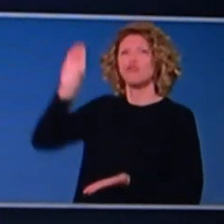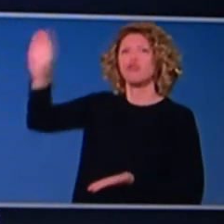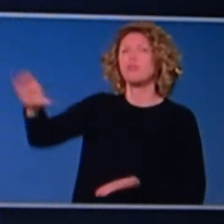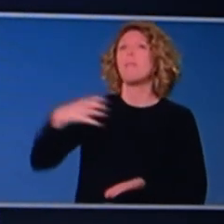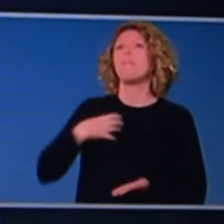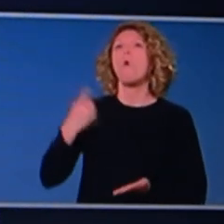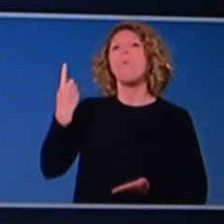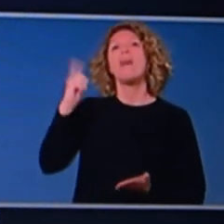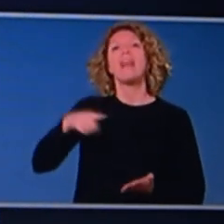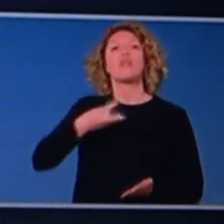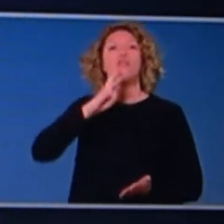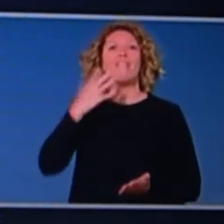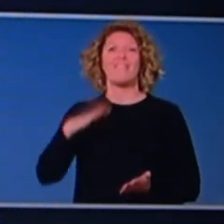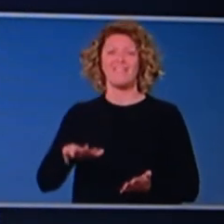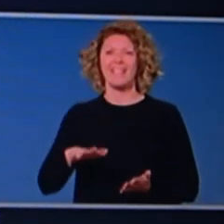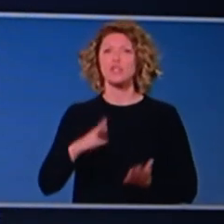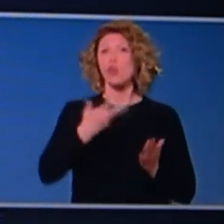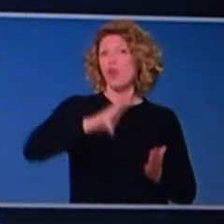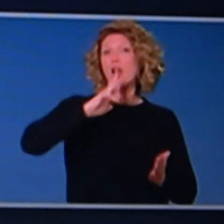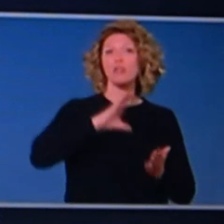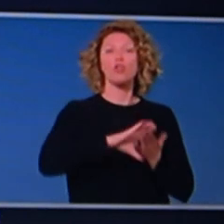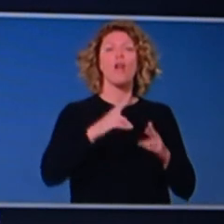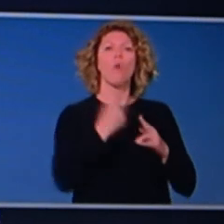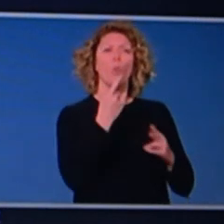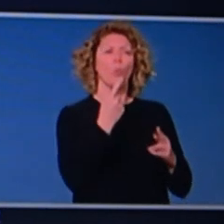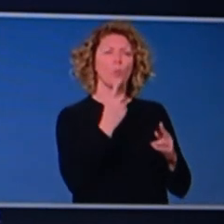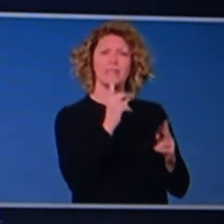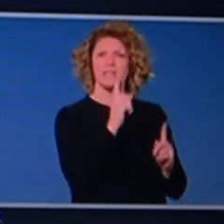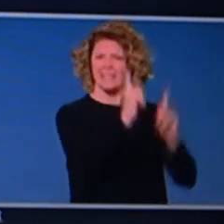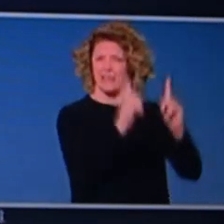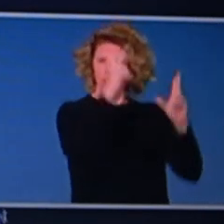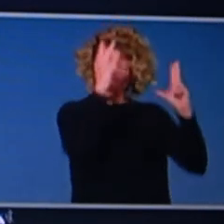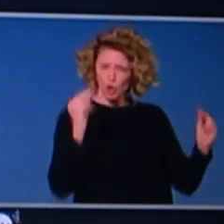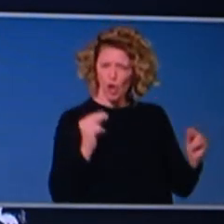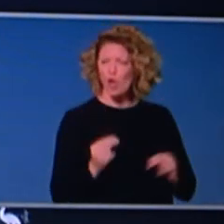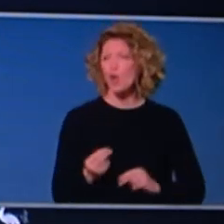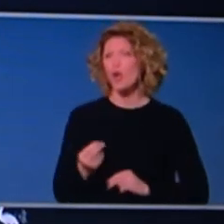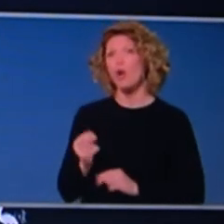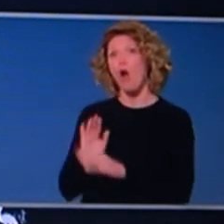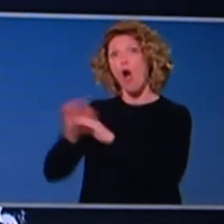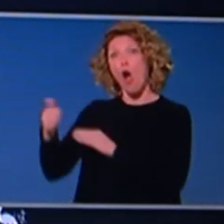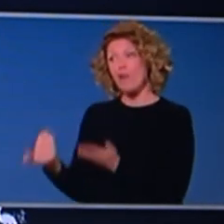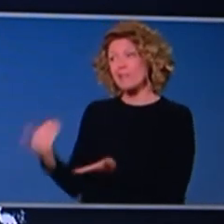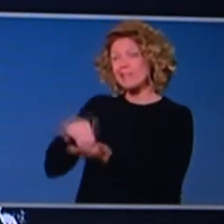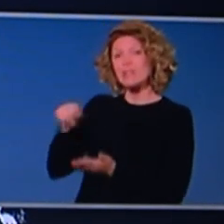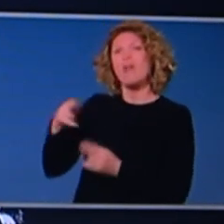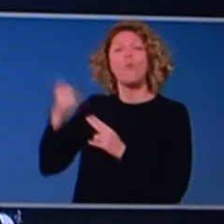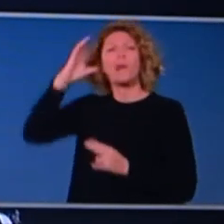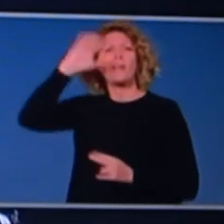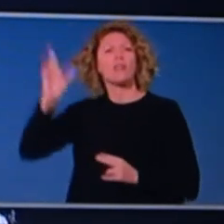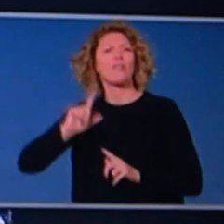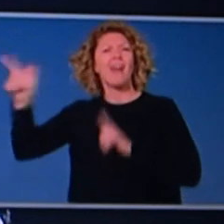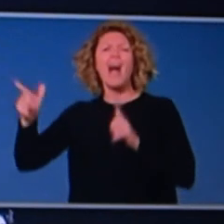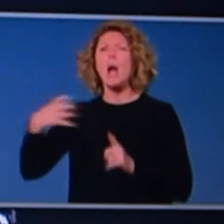$1,350 per residential bed. This will contribute towards the genuine extra costs that they are